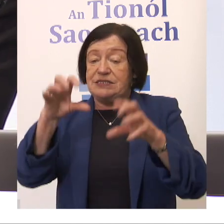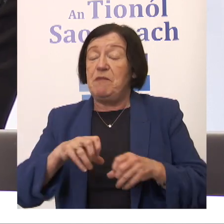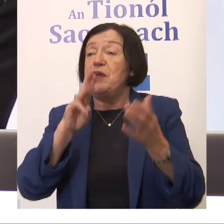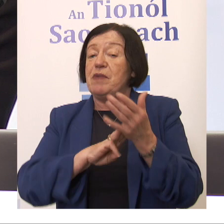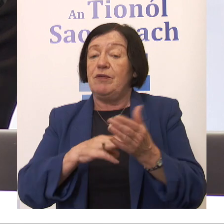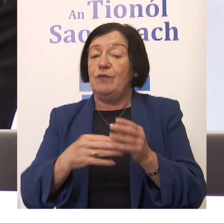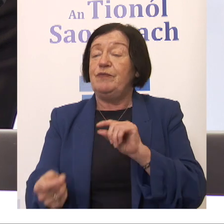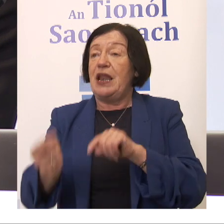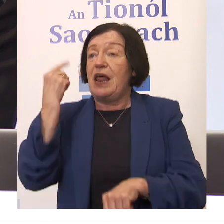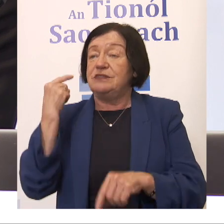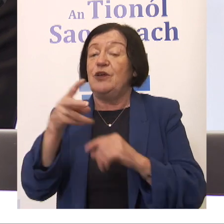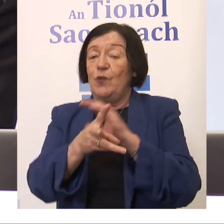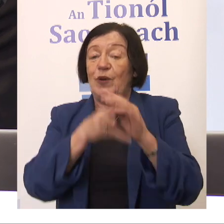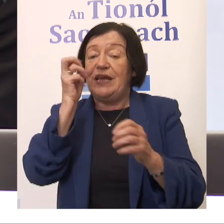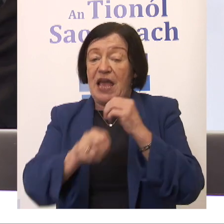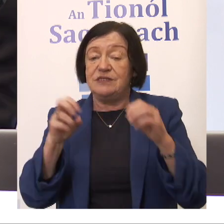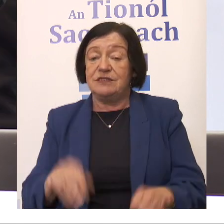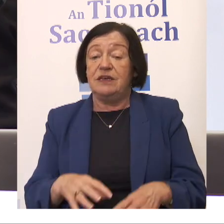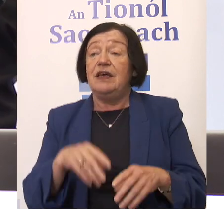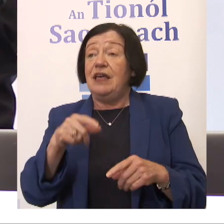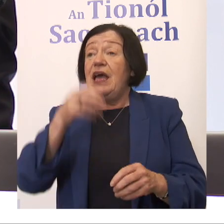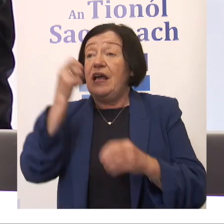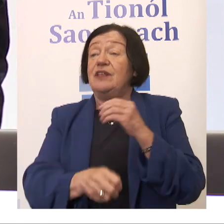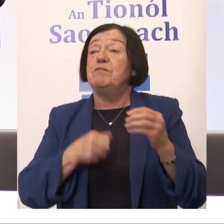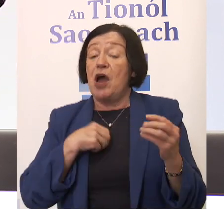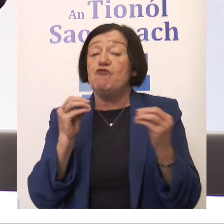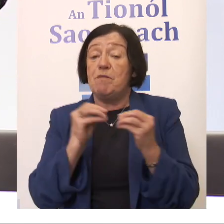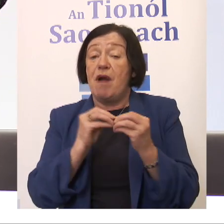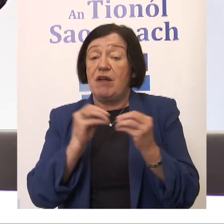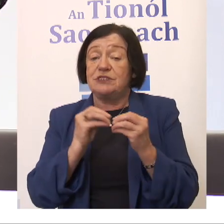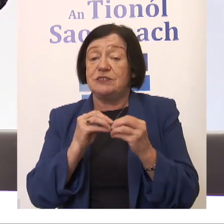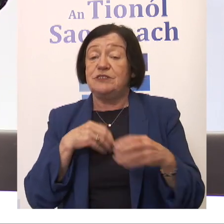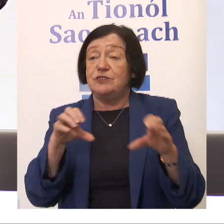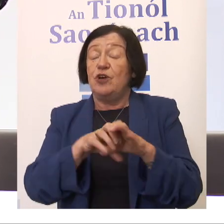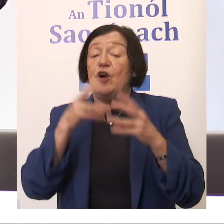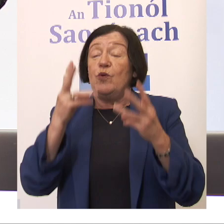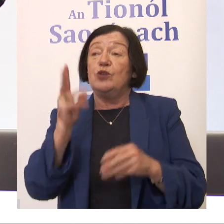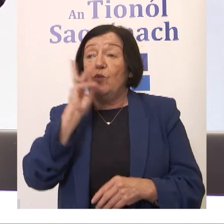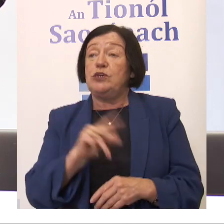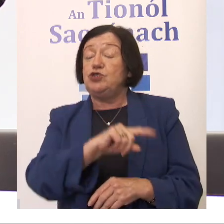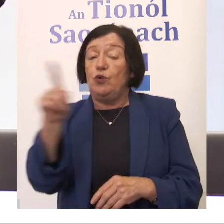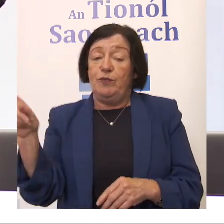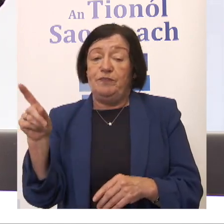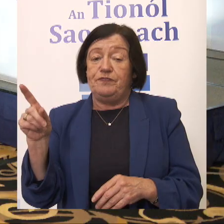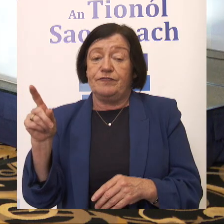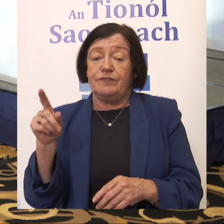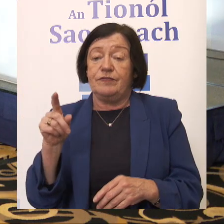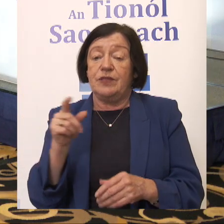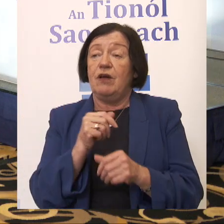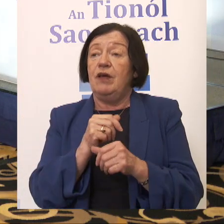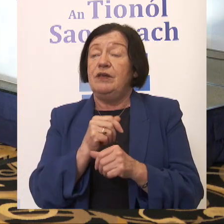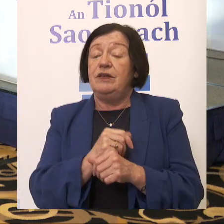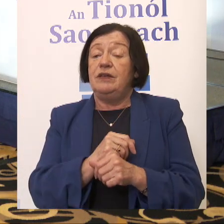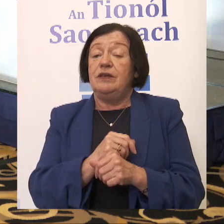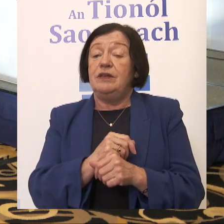over the last number of weekends. So, that concludes my remarks, my closing remarks. I want to wish you all